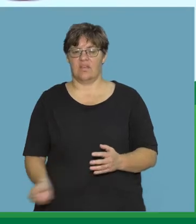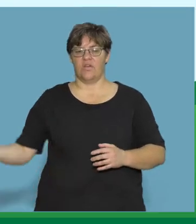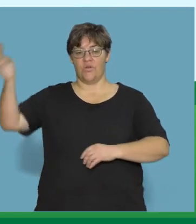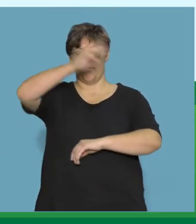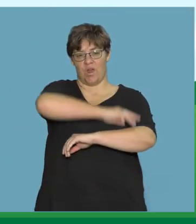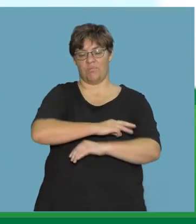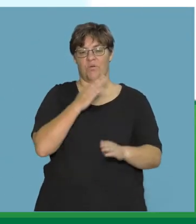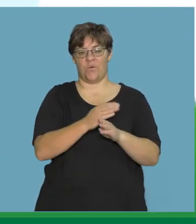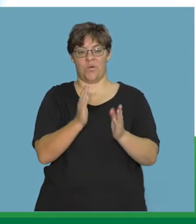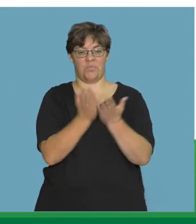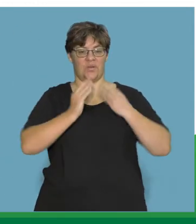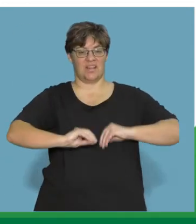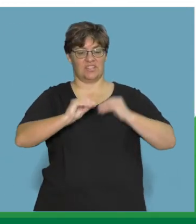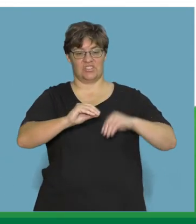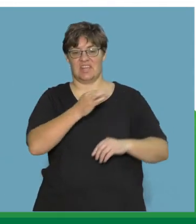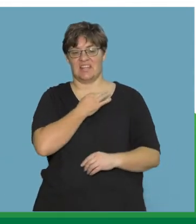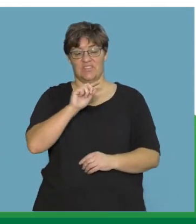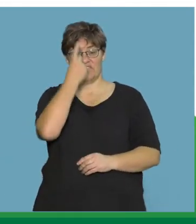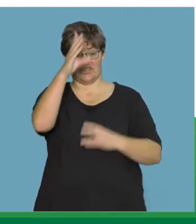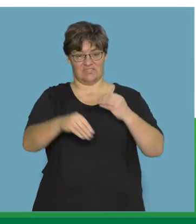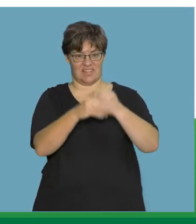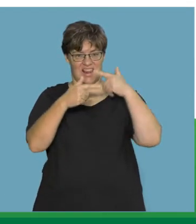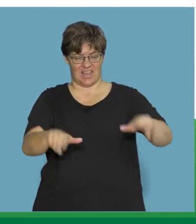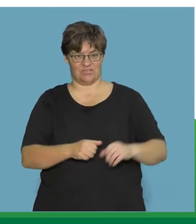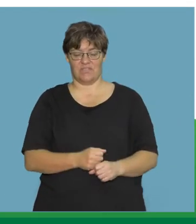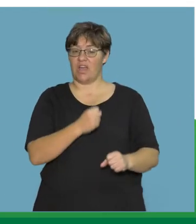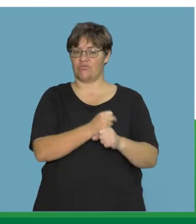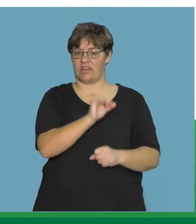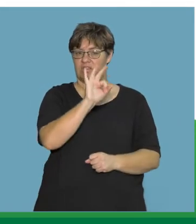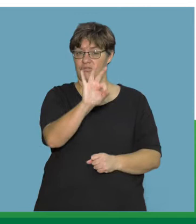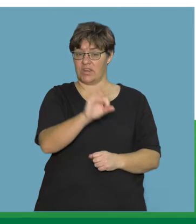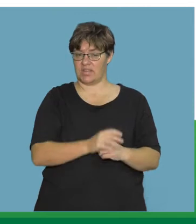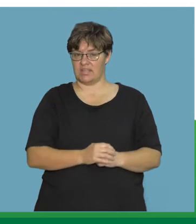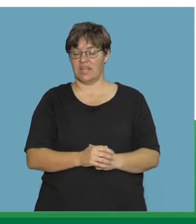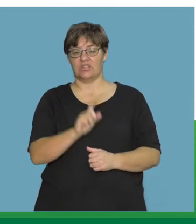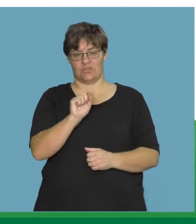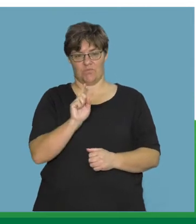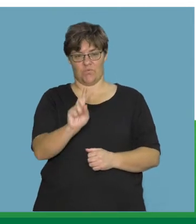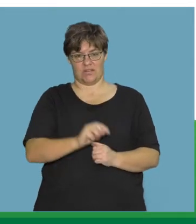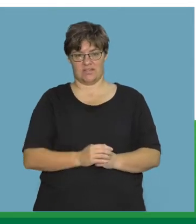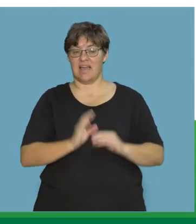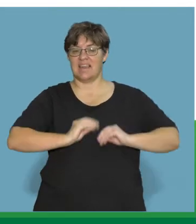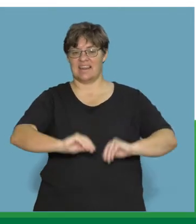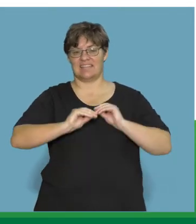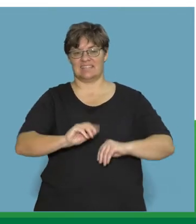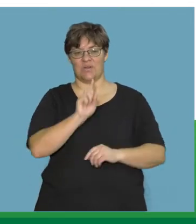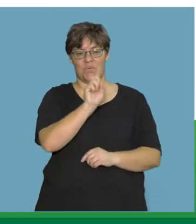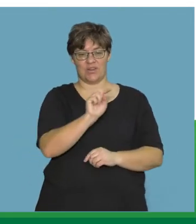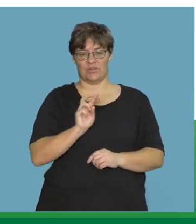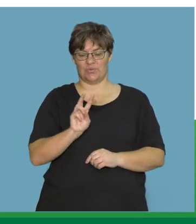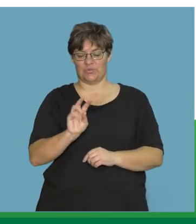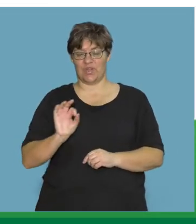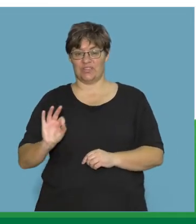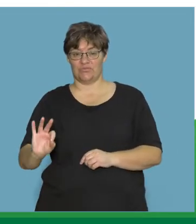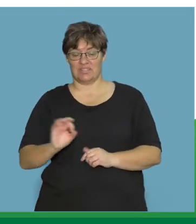This is a Rainbow Workbook lesson for English First Additional Language, Grade 3, Term 1, Lessons 1, 2 and